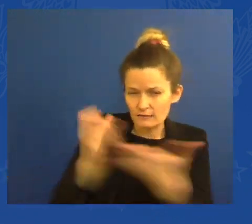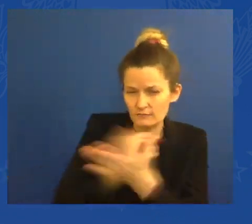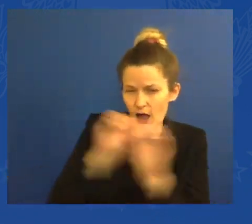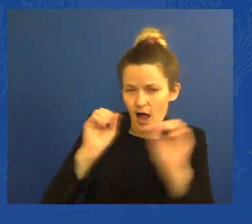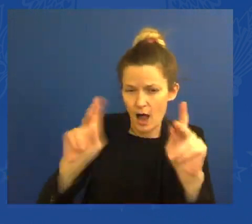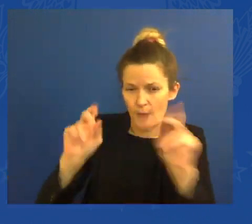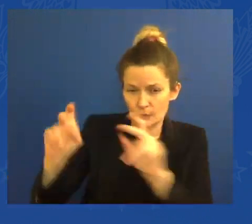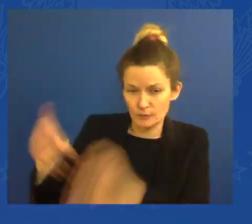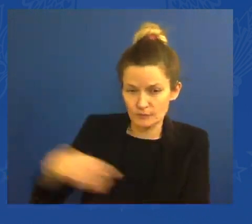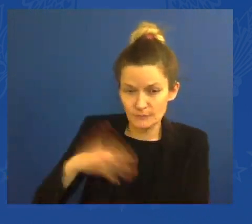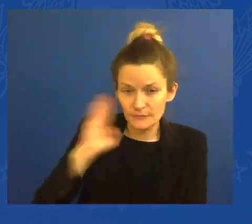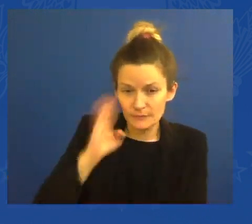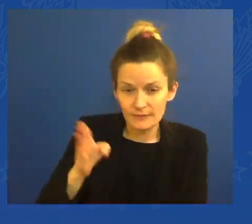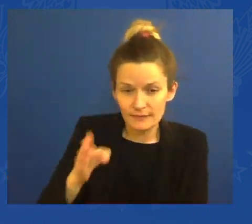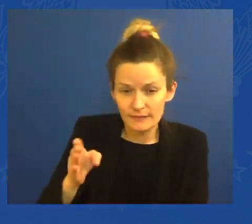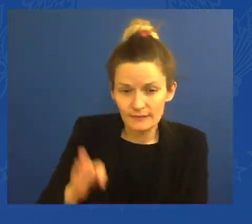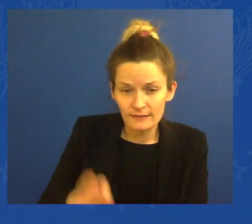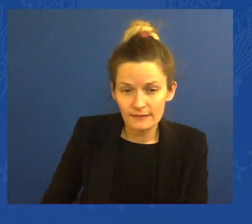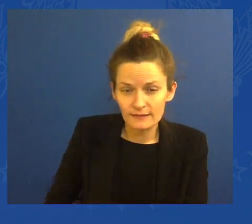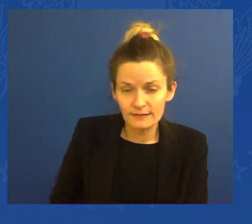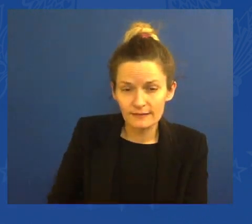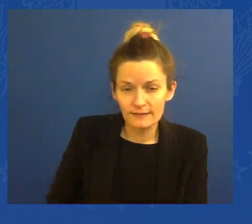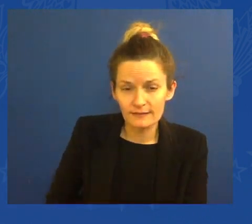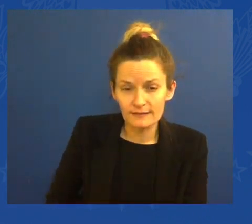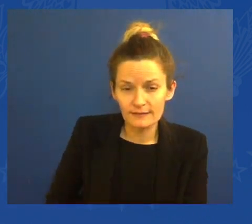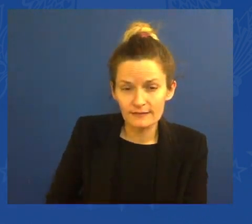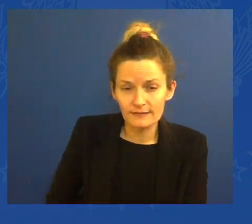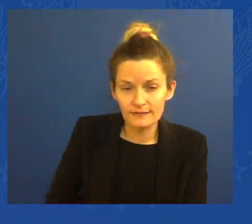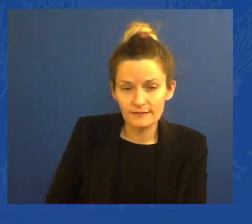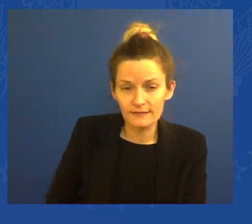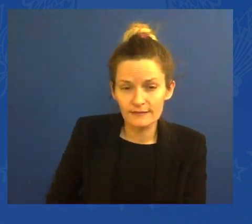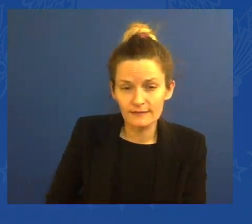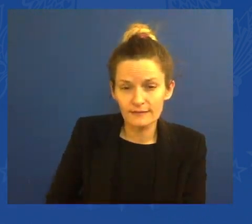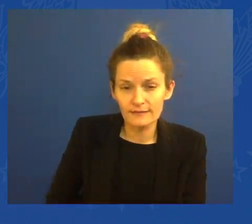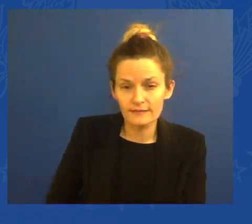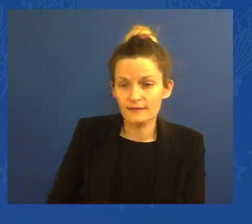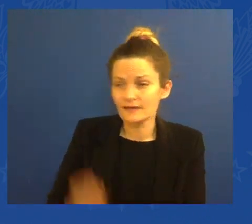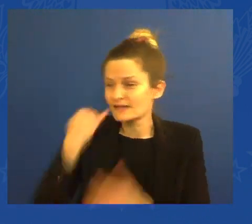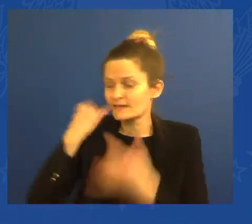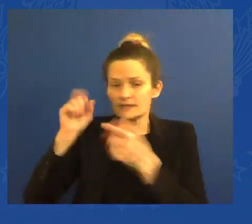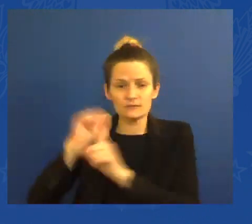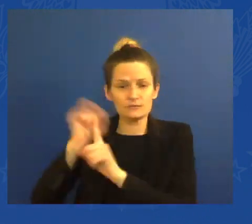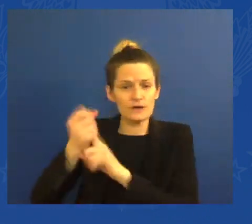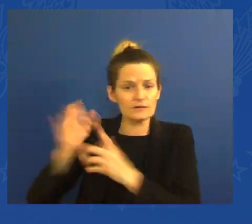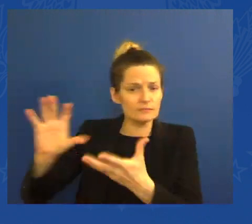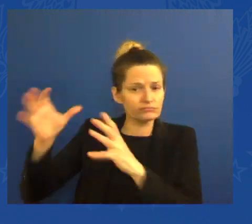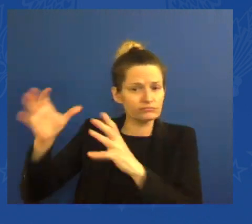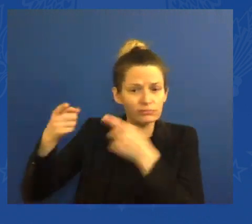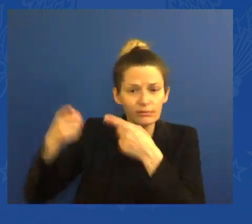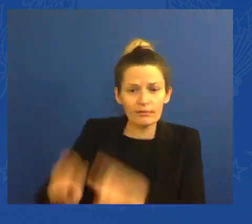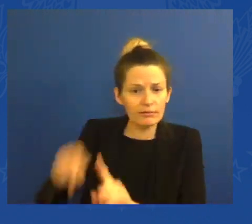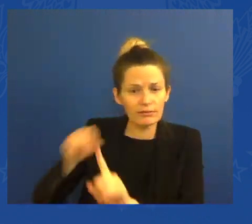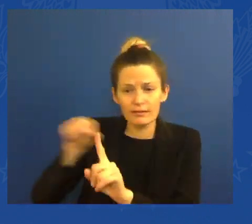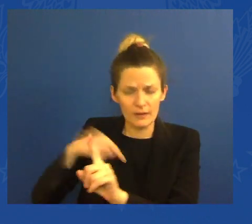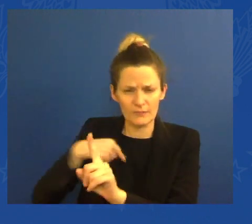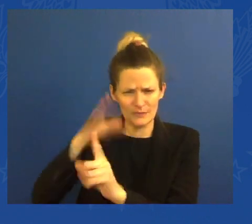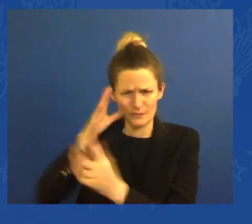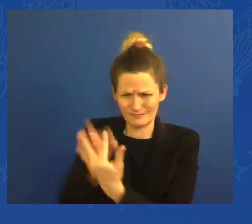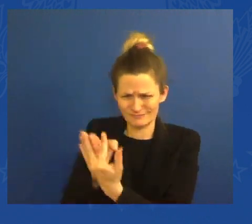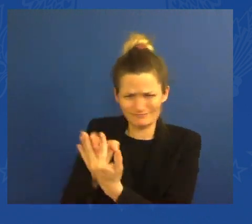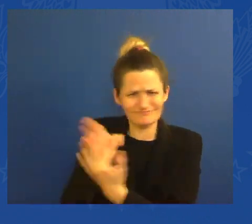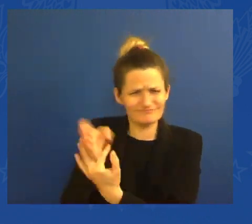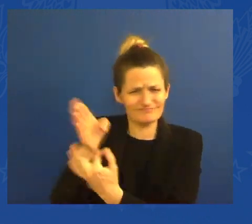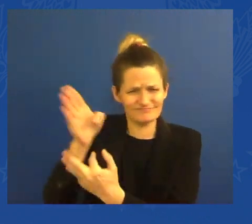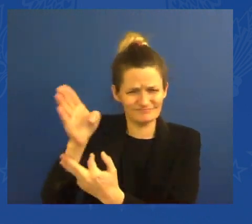worse off than they were before the circumstance occurred. We're stronger today than we were a year ago, and we're going to be stronger